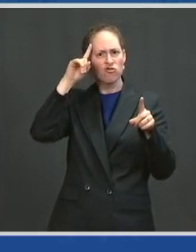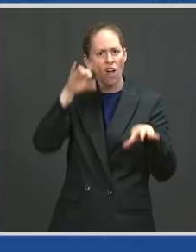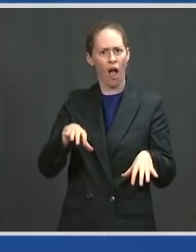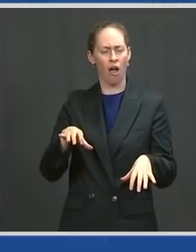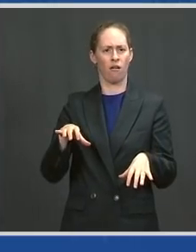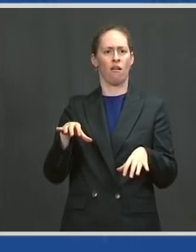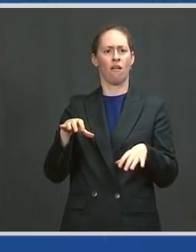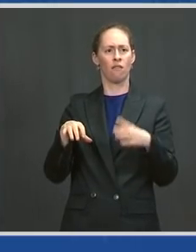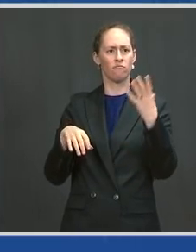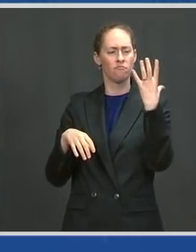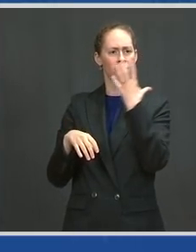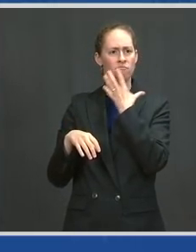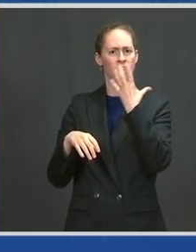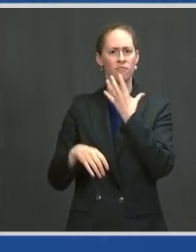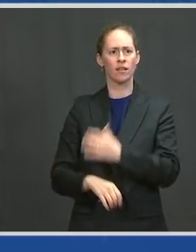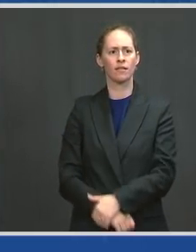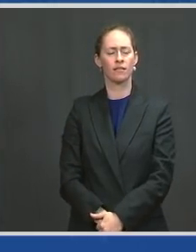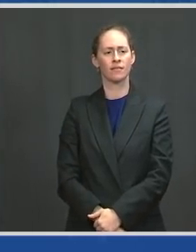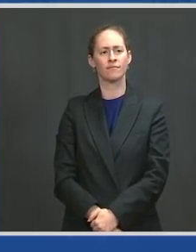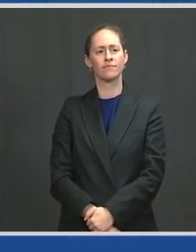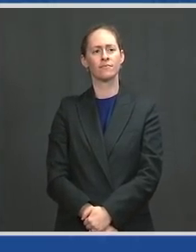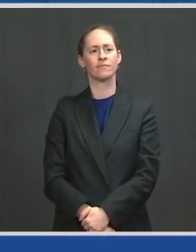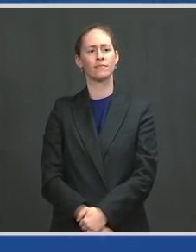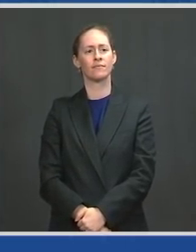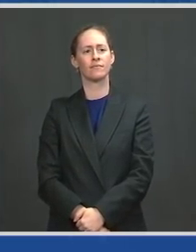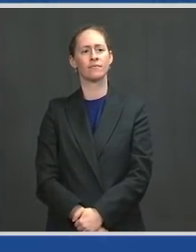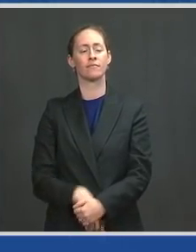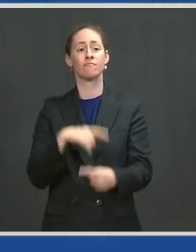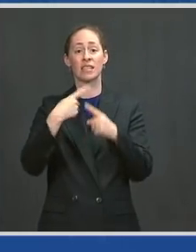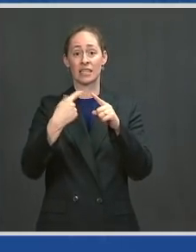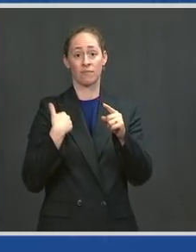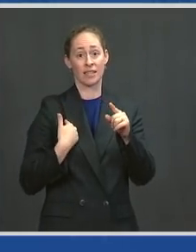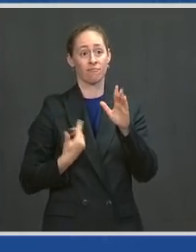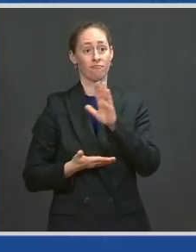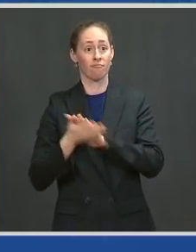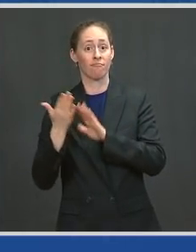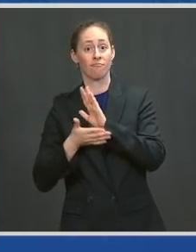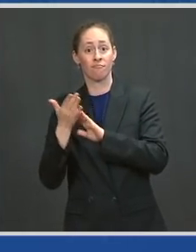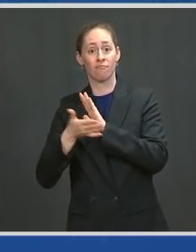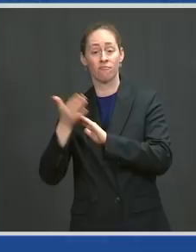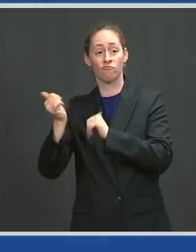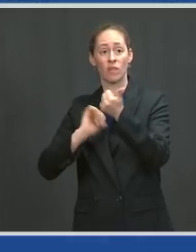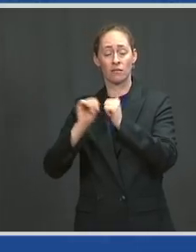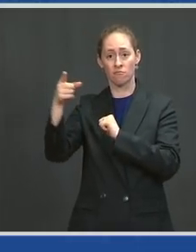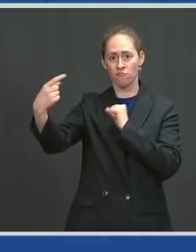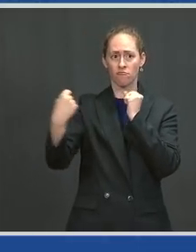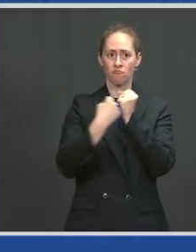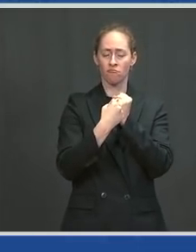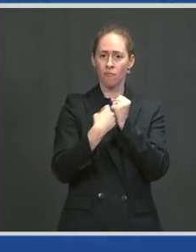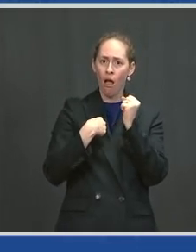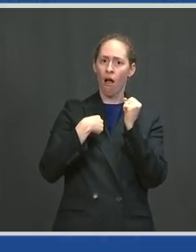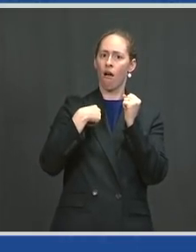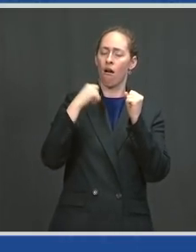primary, John endorsed me for president of the United States. It was how things sort of used to be